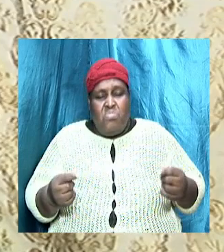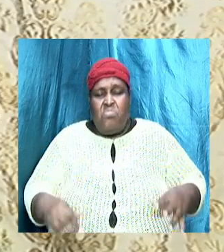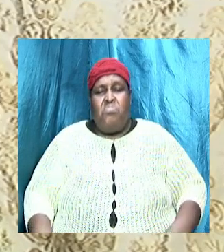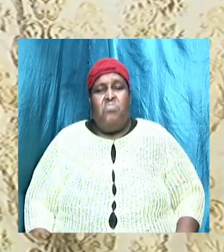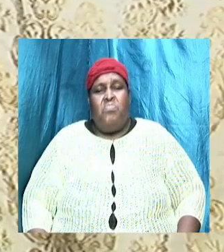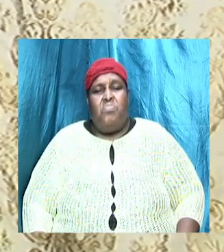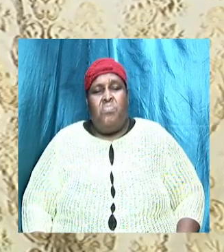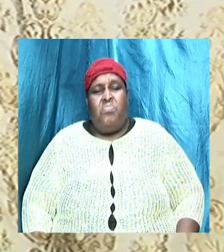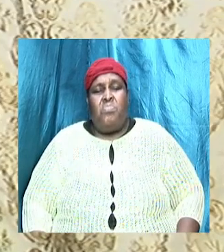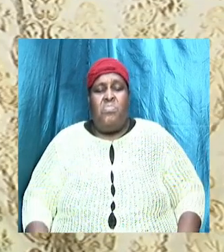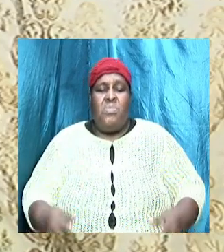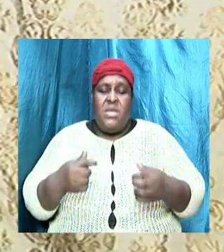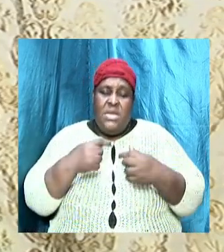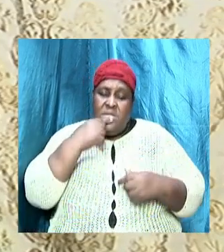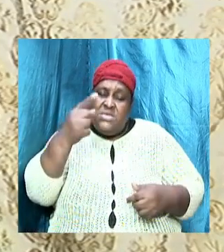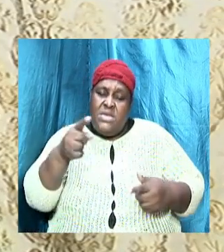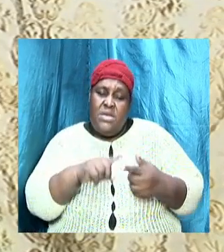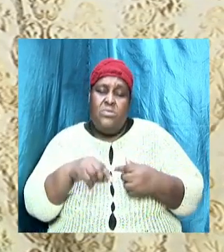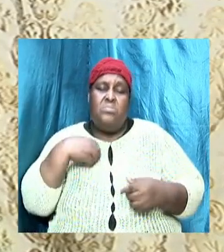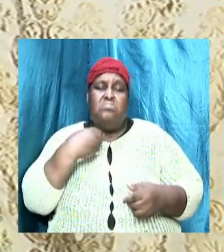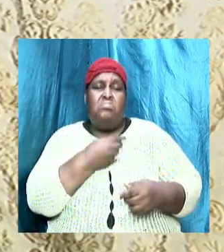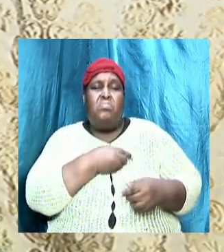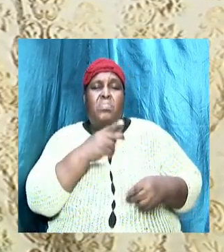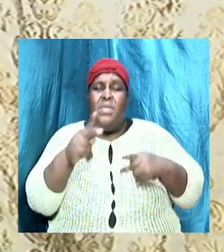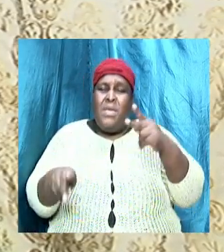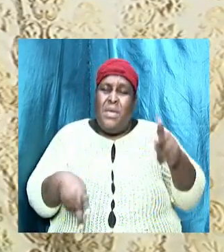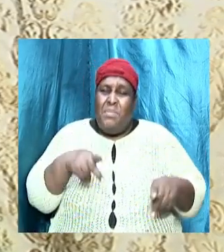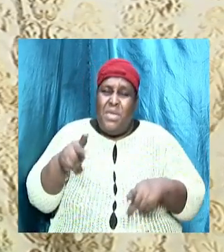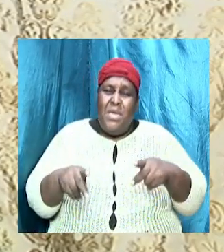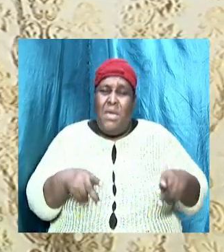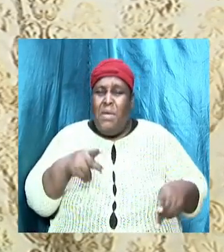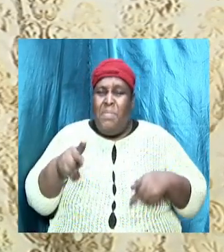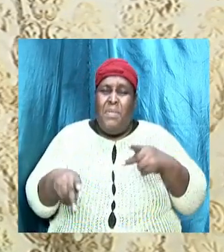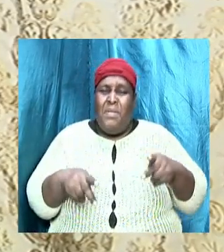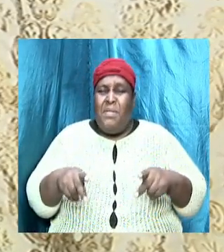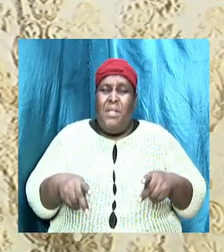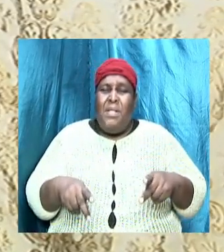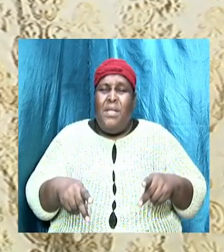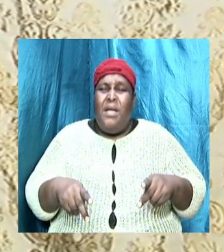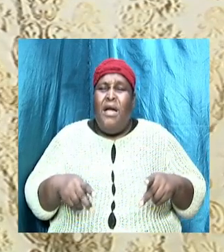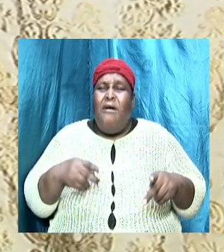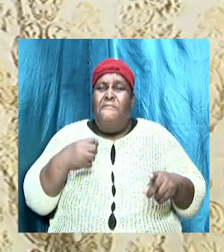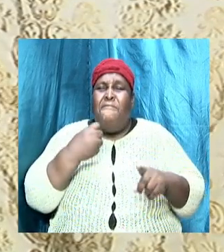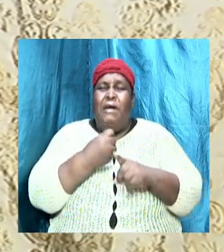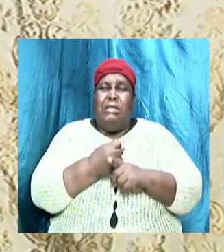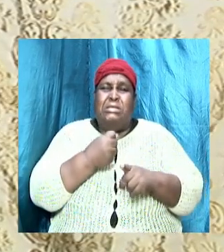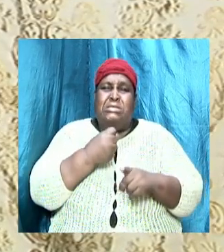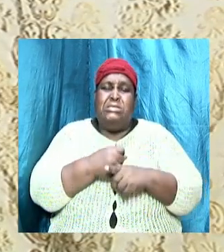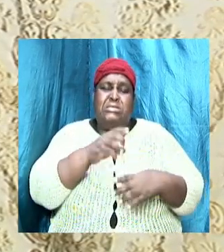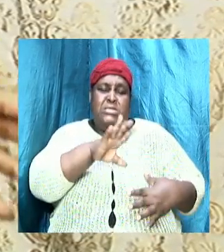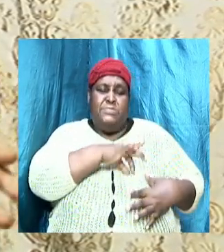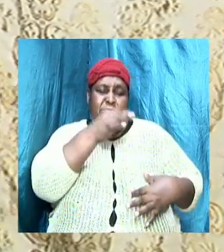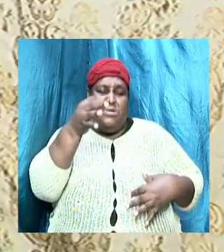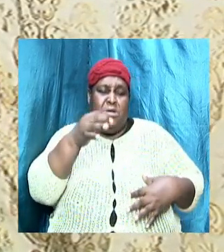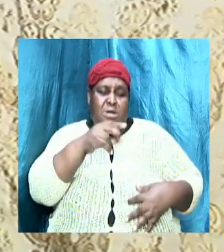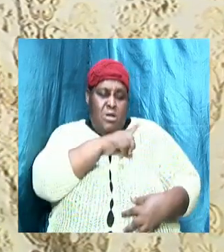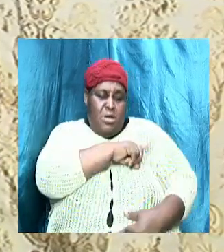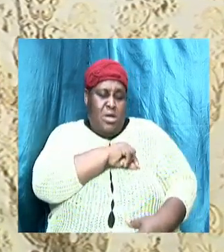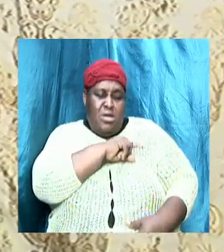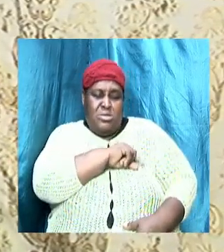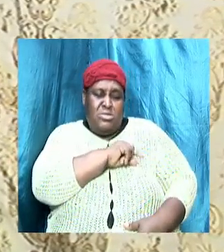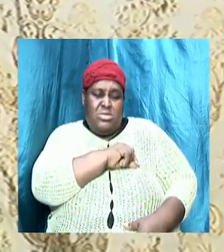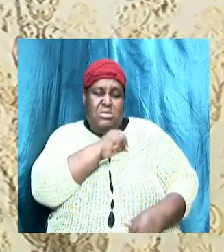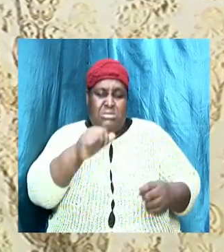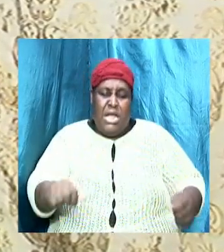And I'm saying to us that folks are fighting the spirit, their consciences are alive through the Holy